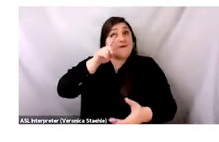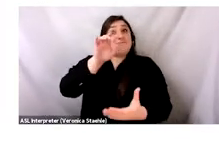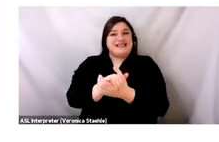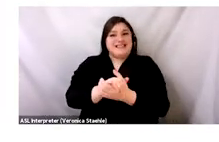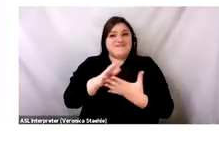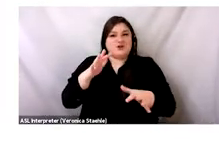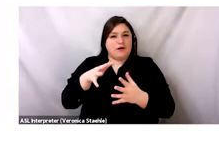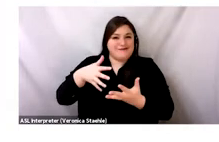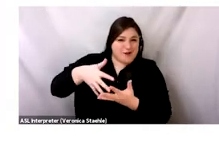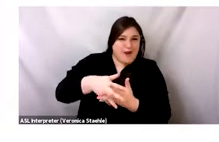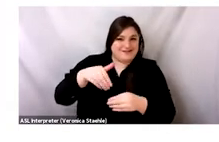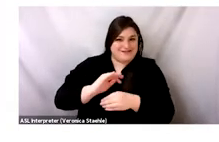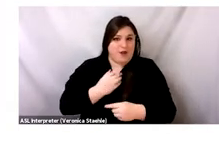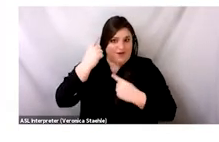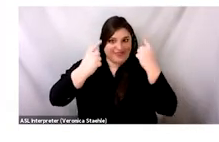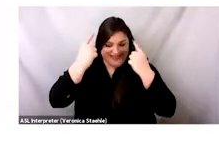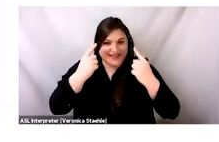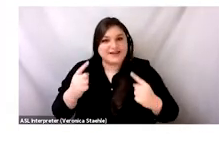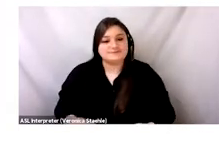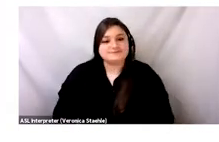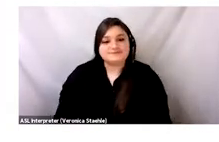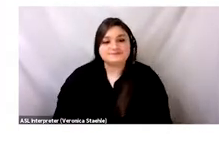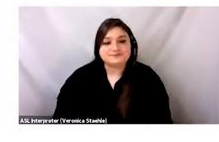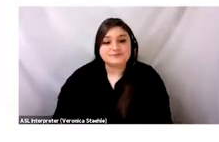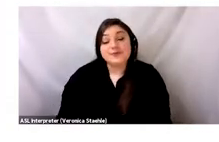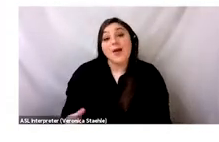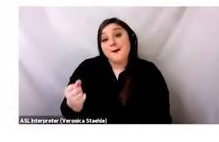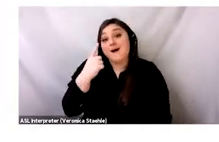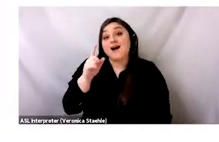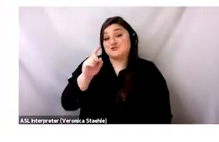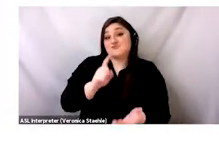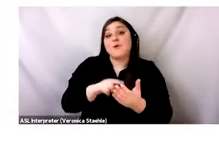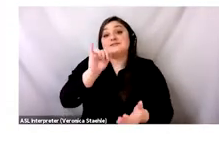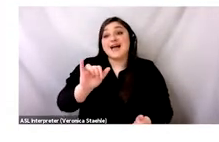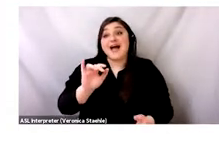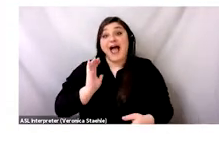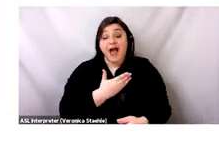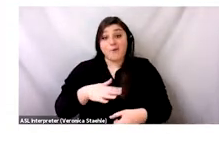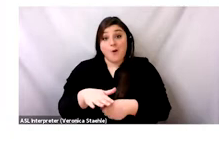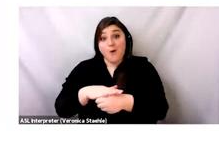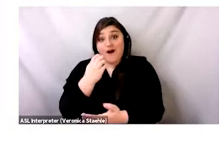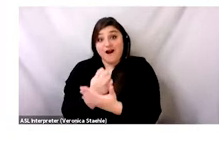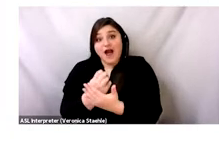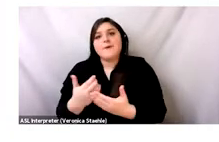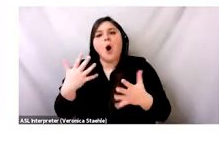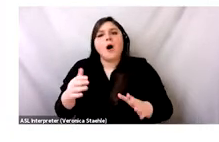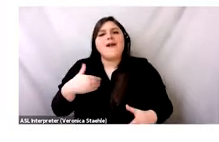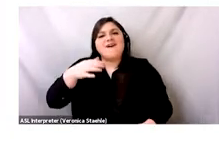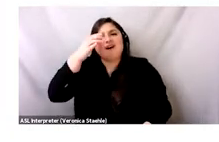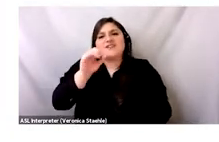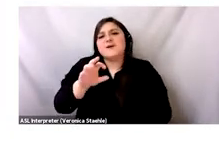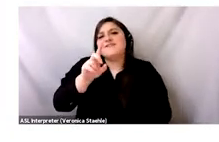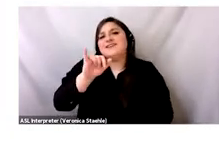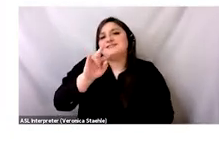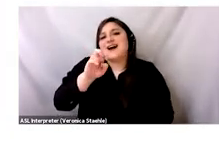Increasingly common today, we talk about the secondhand clothing economy as diversion, with local and national governments across the Global